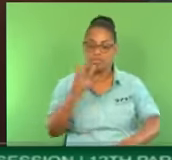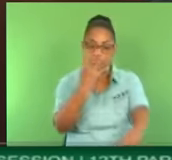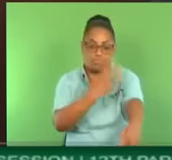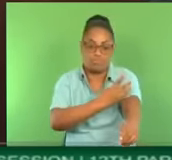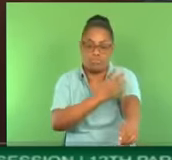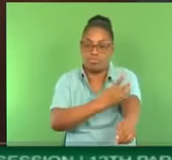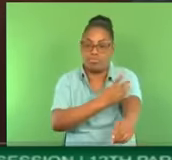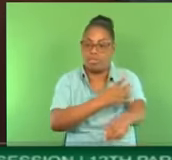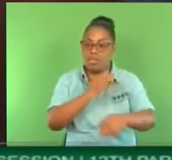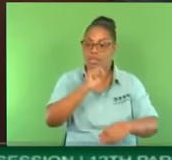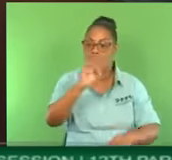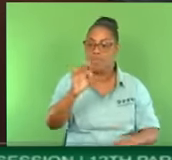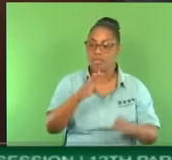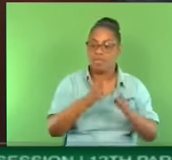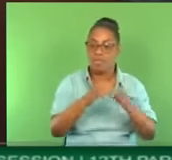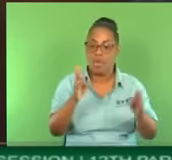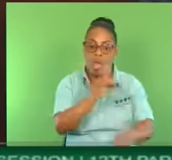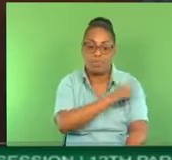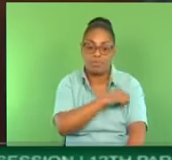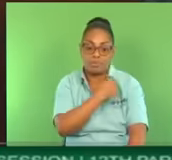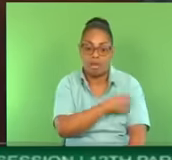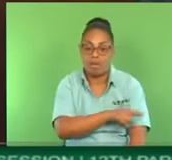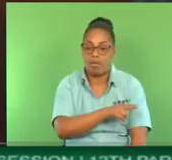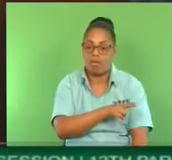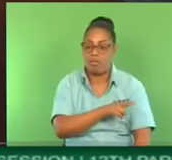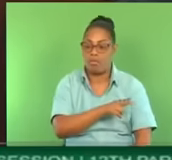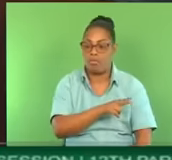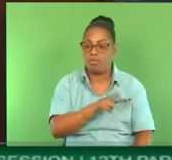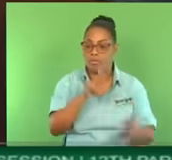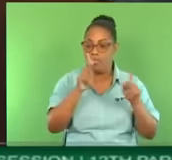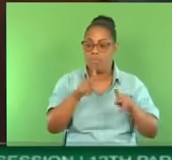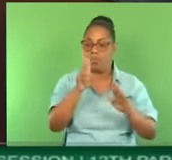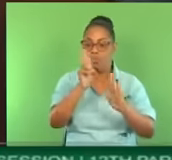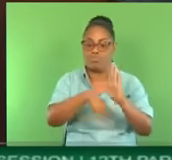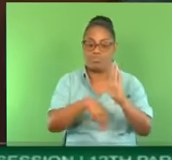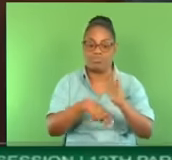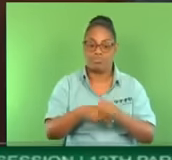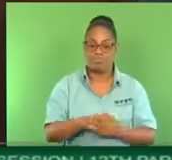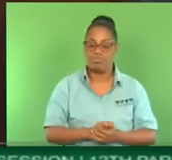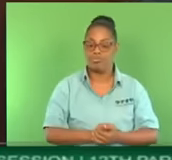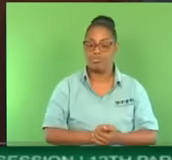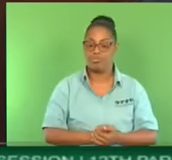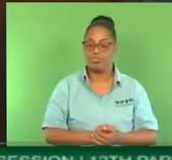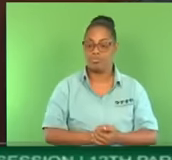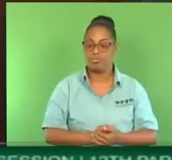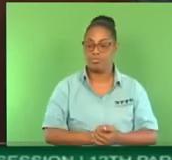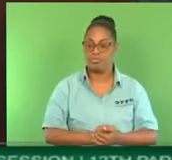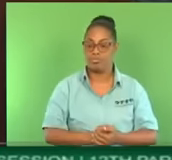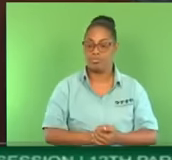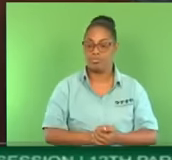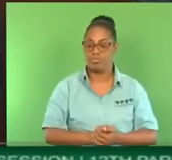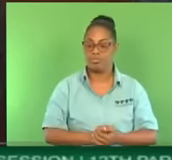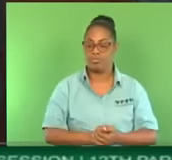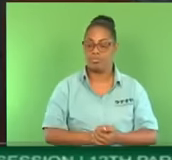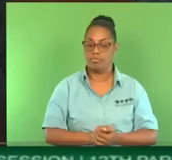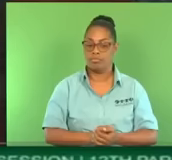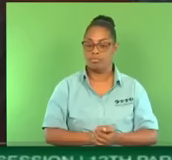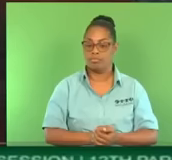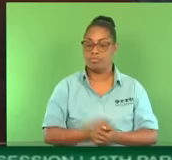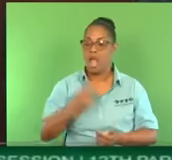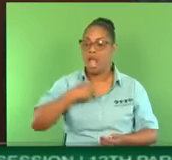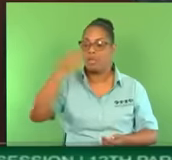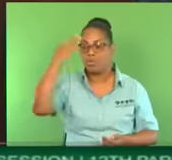The constituent passed away. Now, I'm not saying that if the constituent necessarily got that, it would have changed anything.